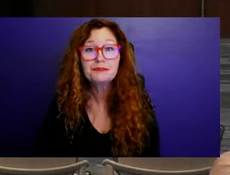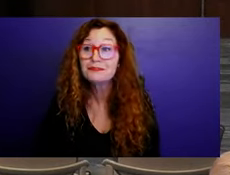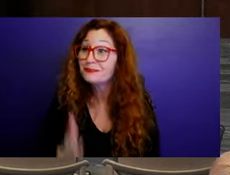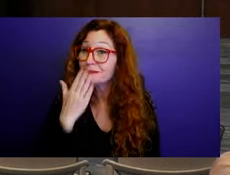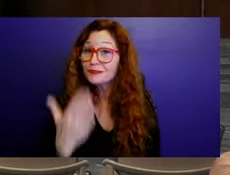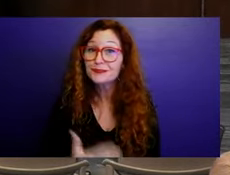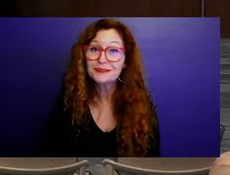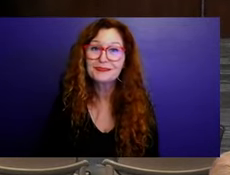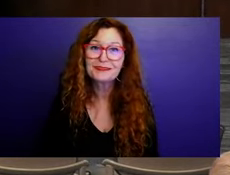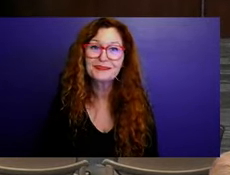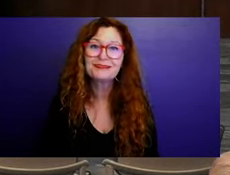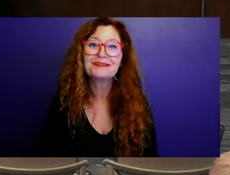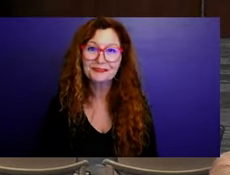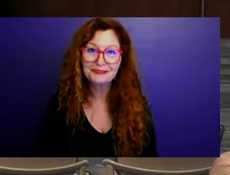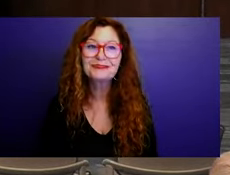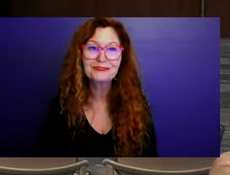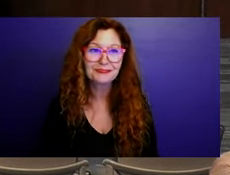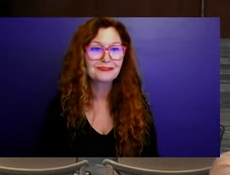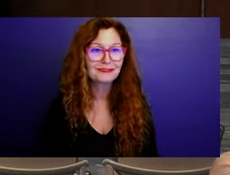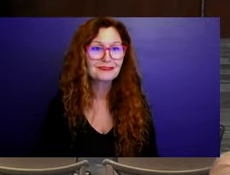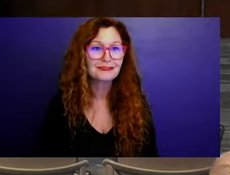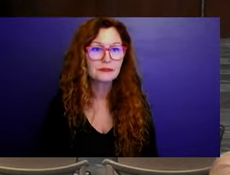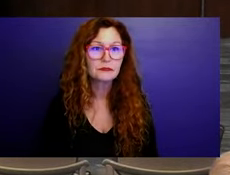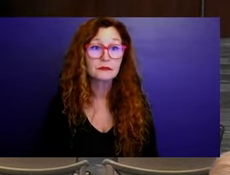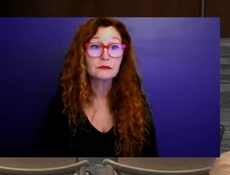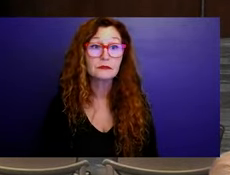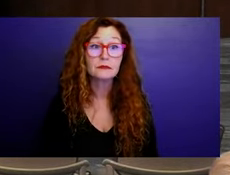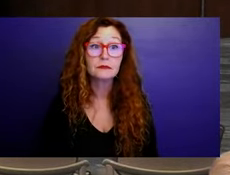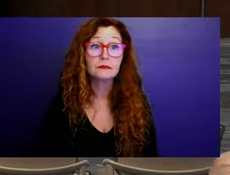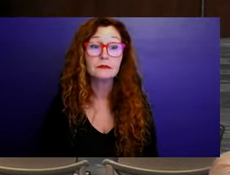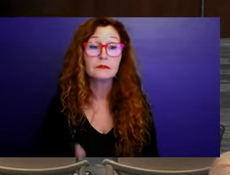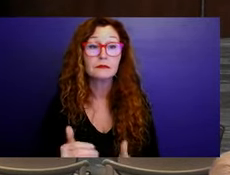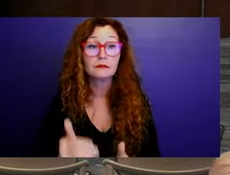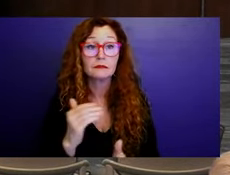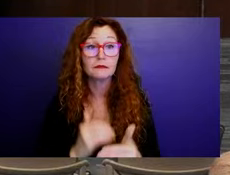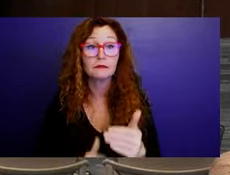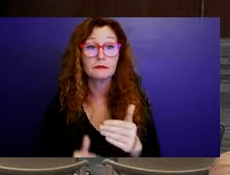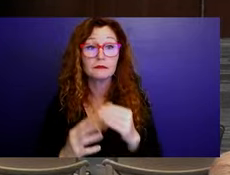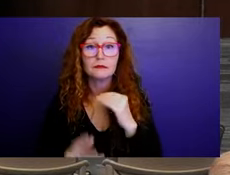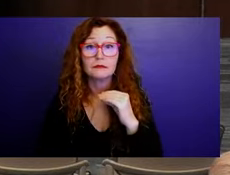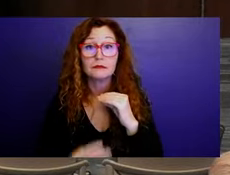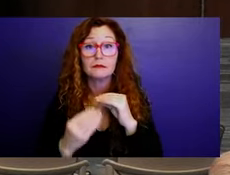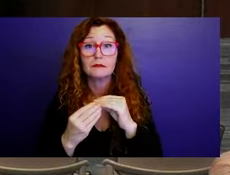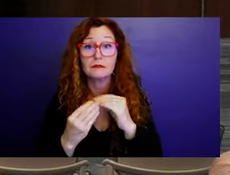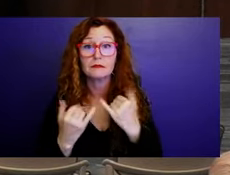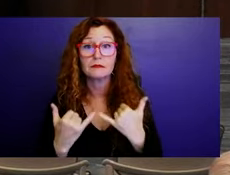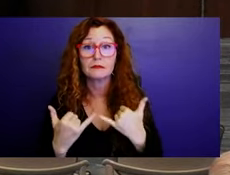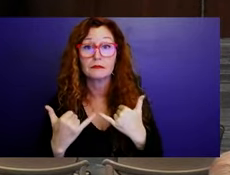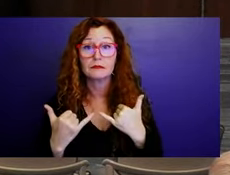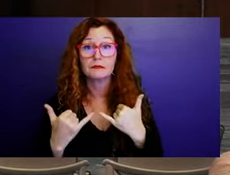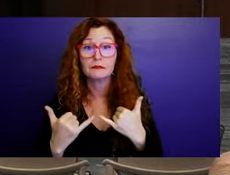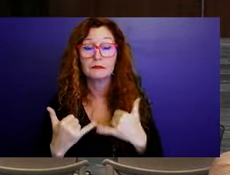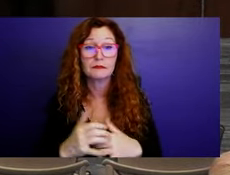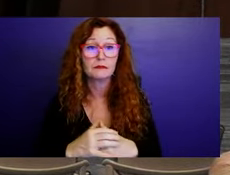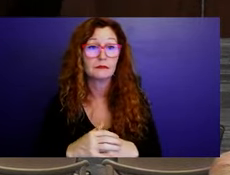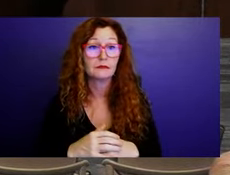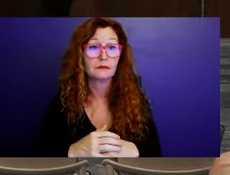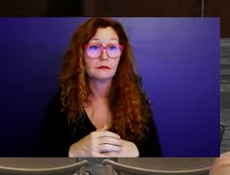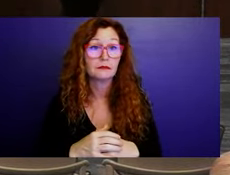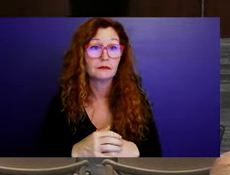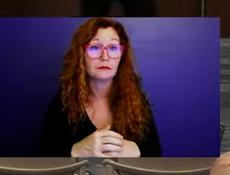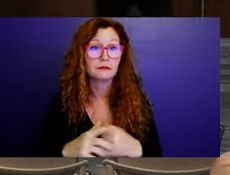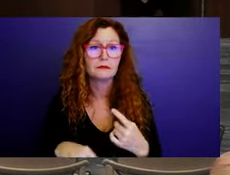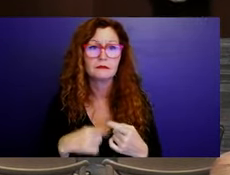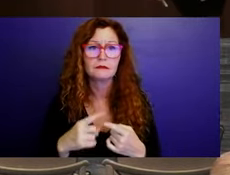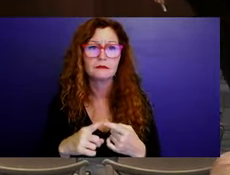Thank you. next item on the agenda was added at the beginning of today's meeting regarding NLC national